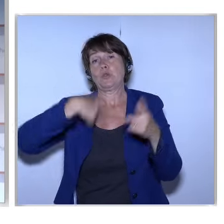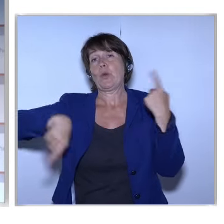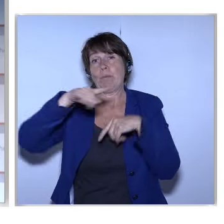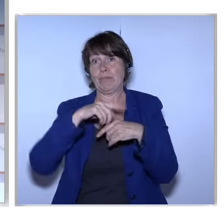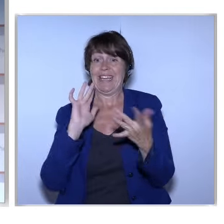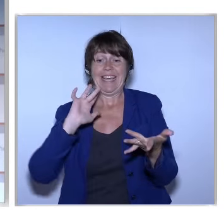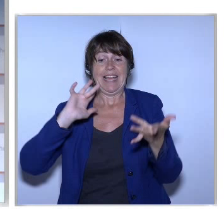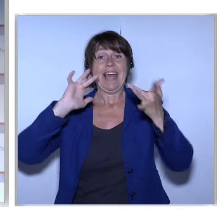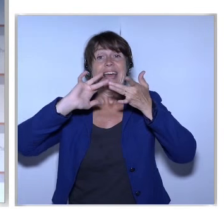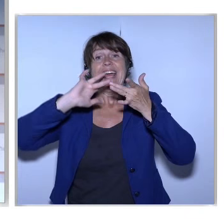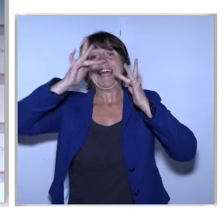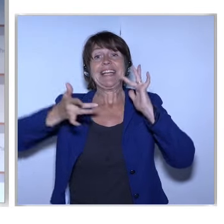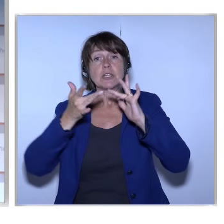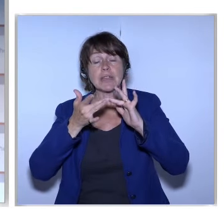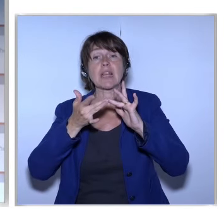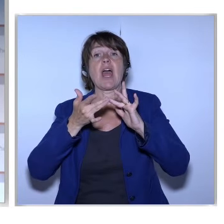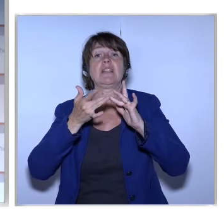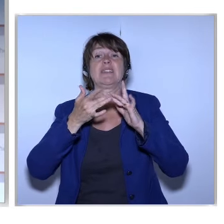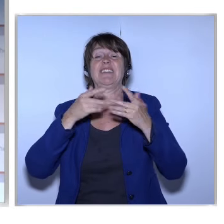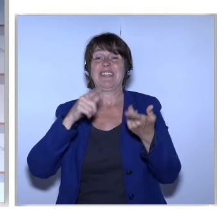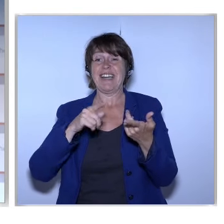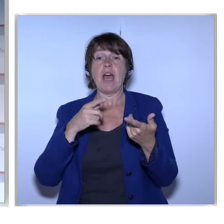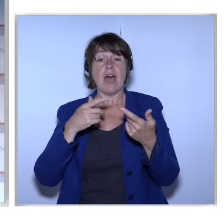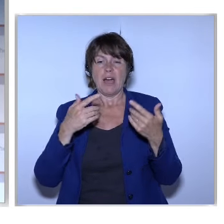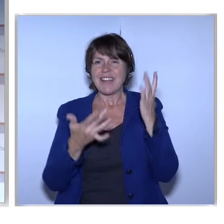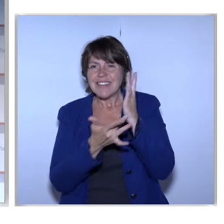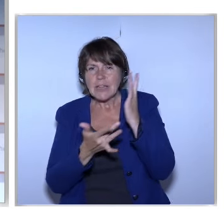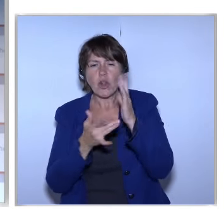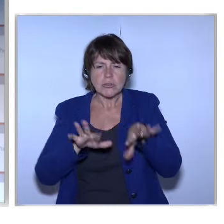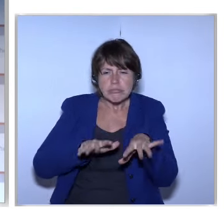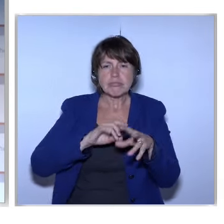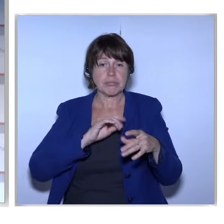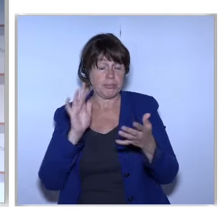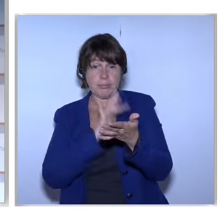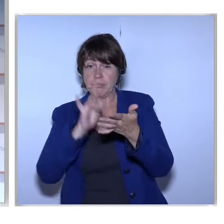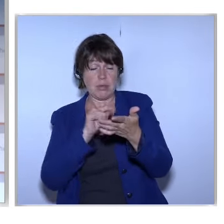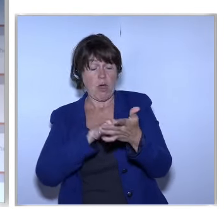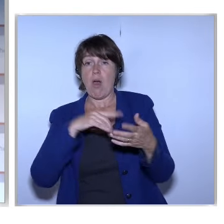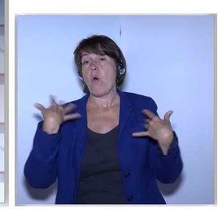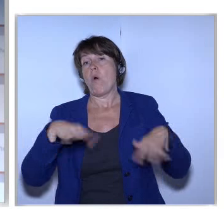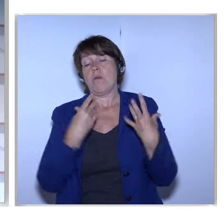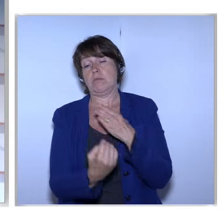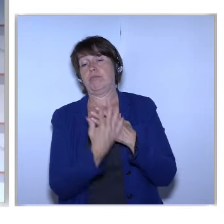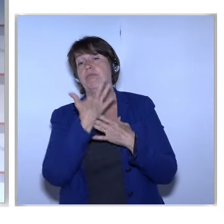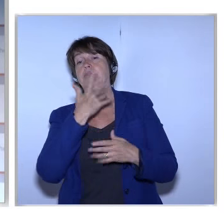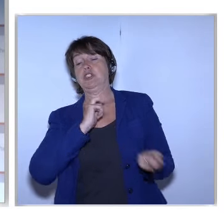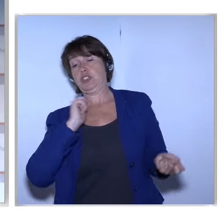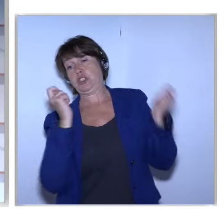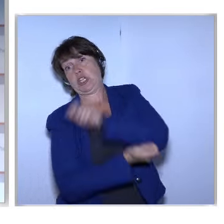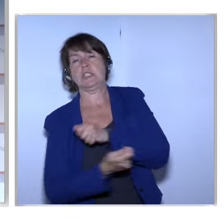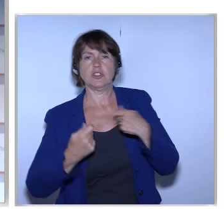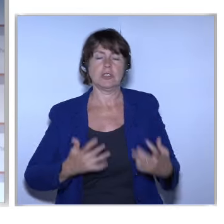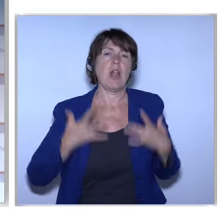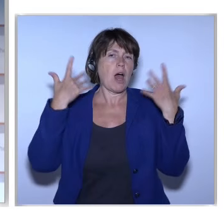Internet And Digital Technologies Are Transforming The Lives We Lead The Way We Work These Changes